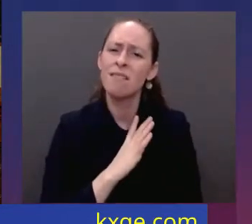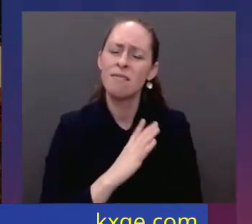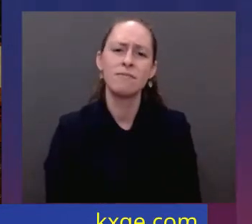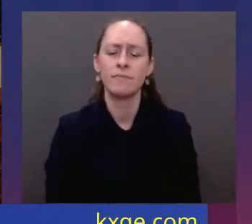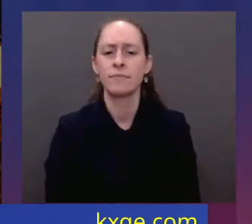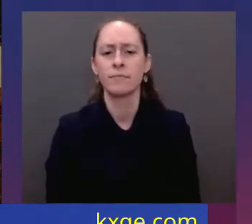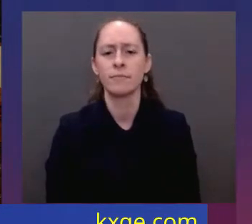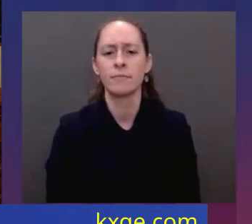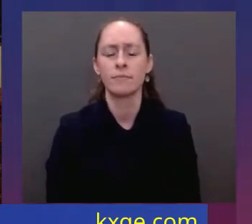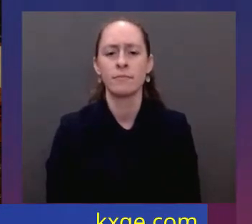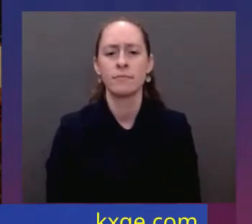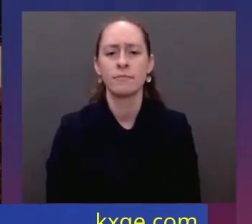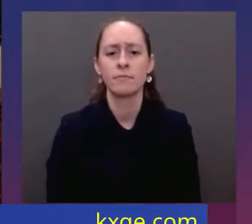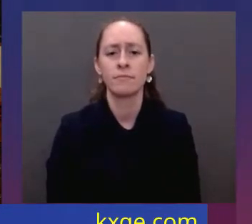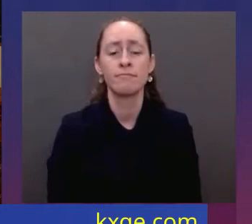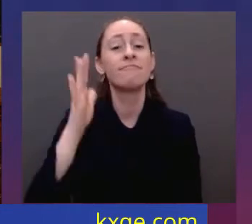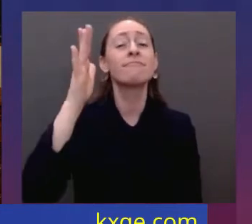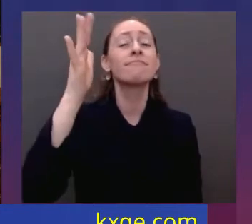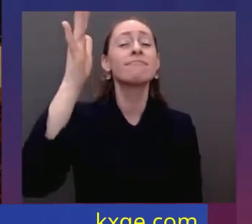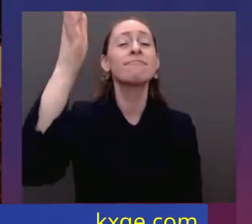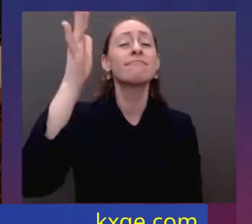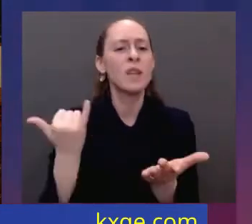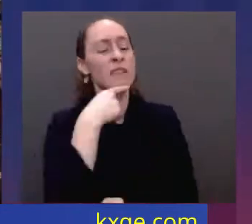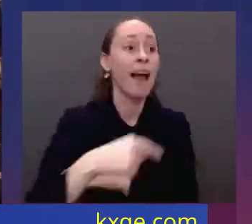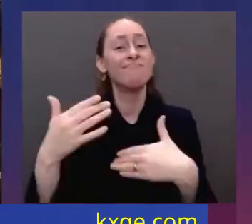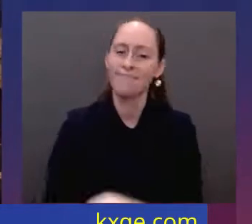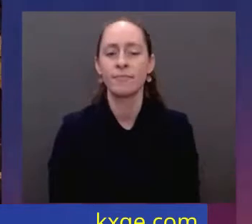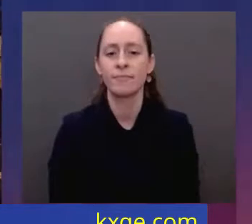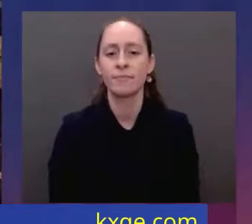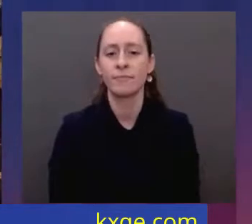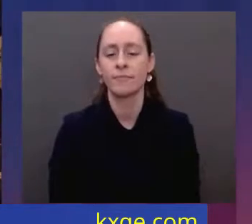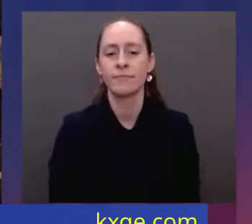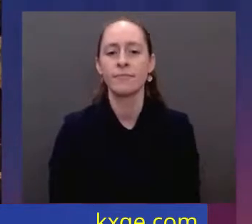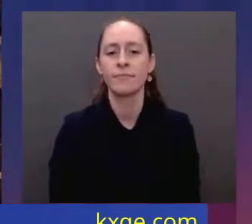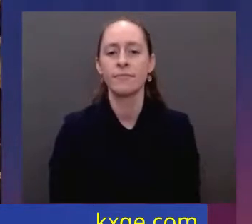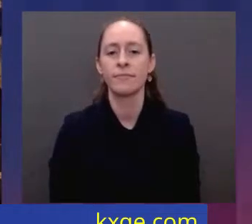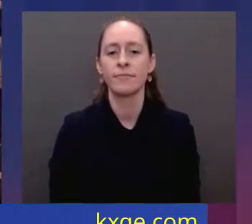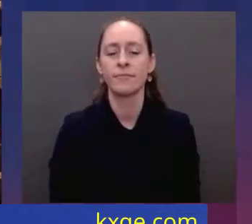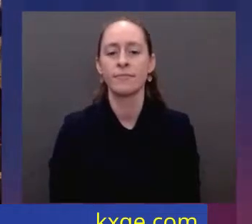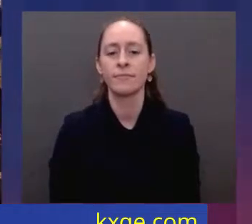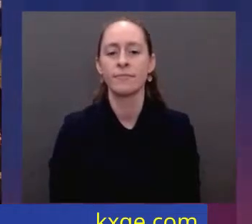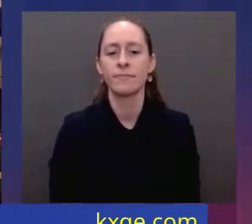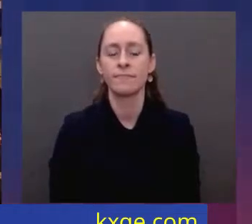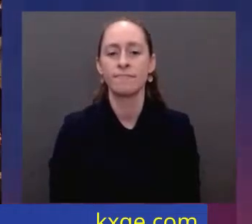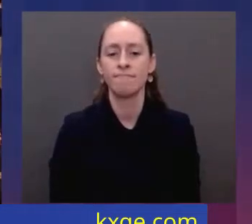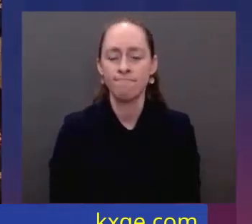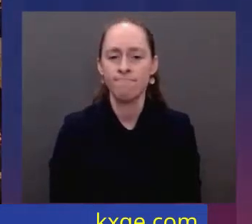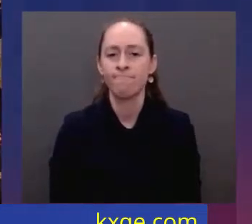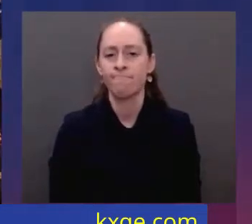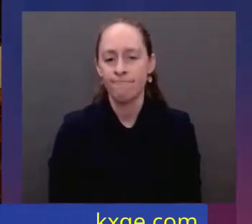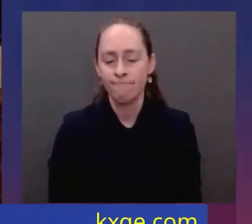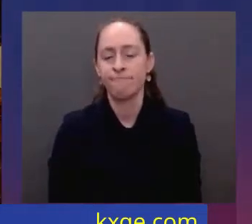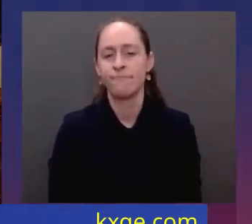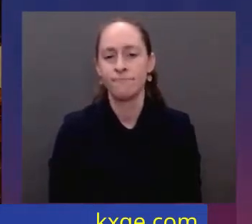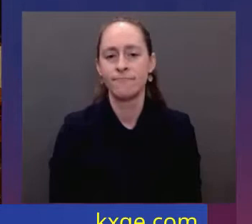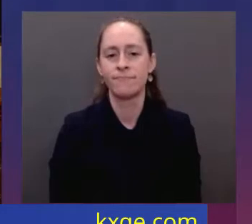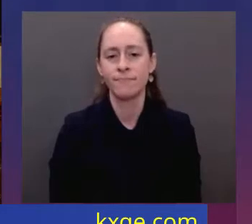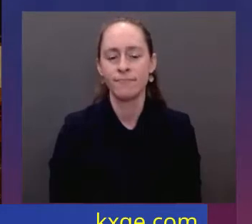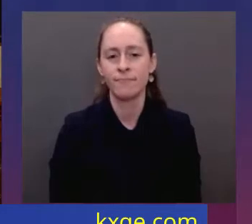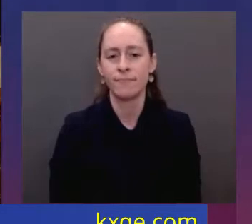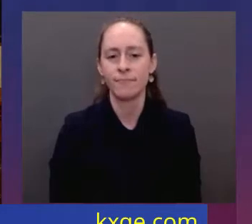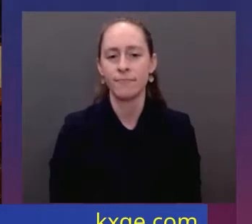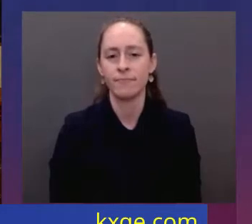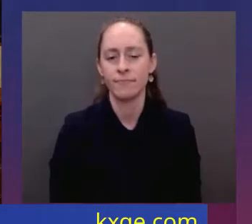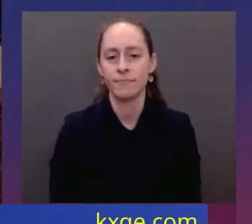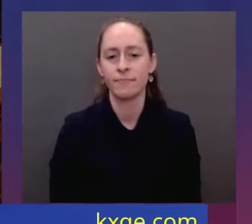Putin's war in Ukraine will have left Russia weaker and the rest of the world stronger. While it shouldn't have taken, while it shouldn't have taken something so terrible for